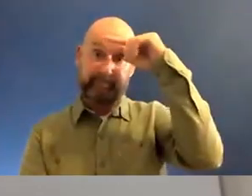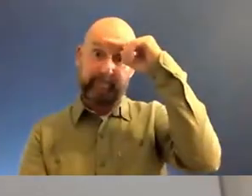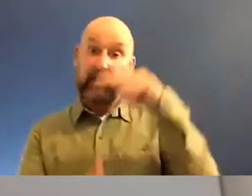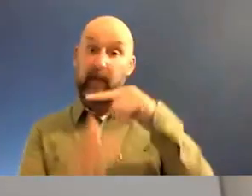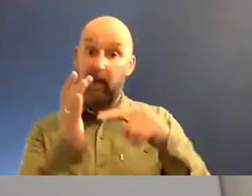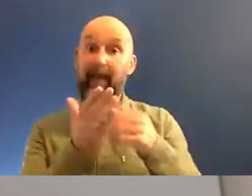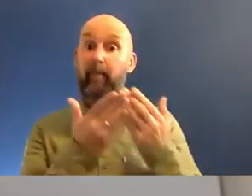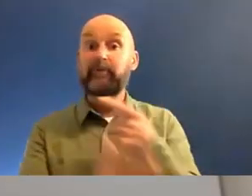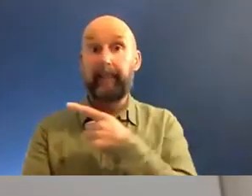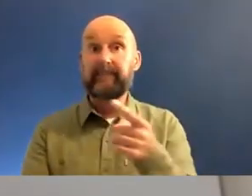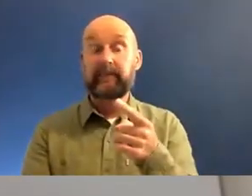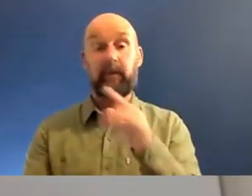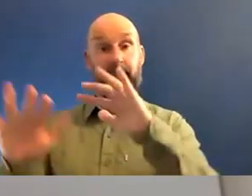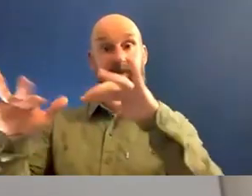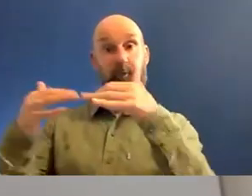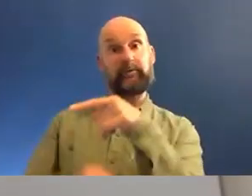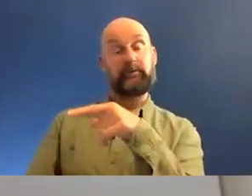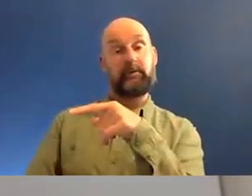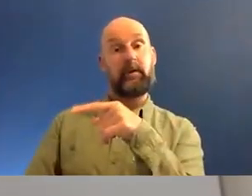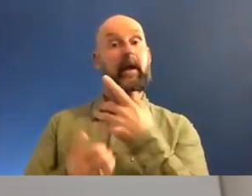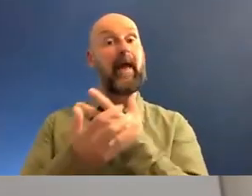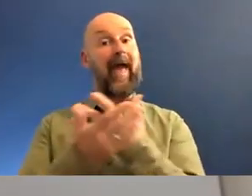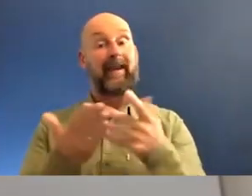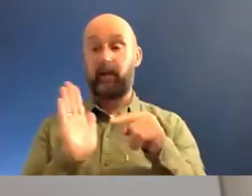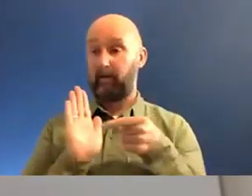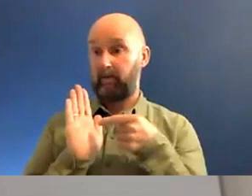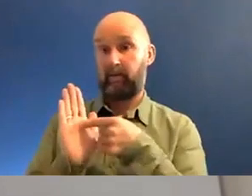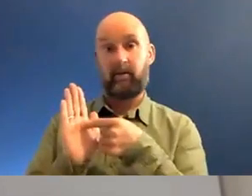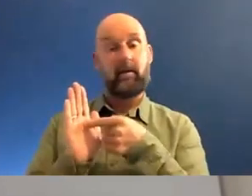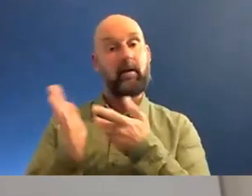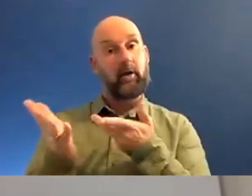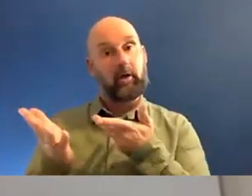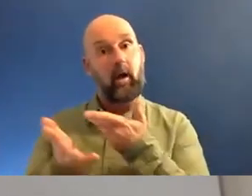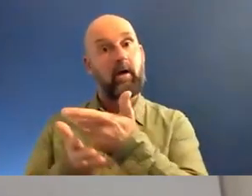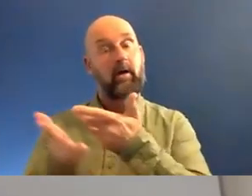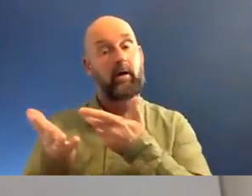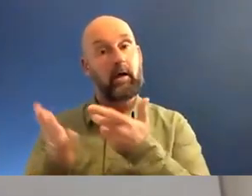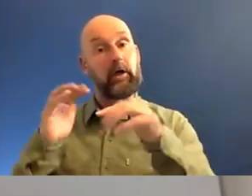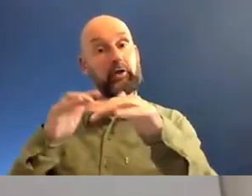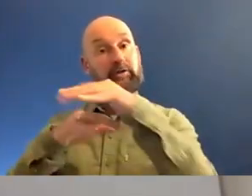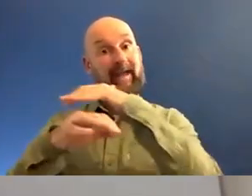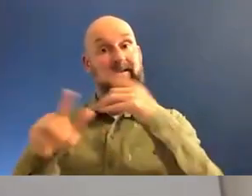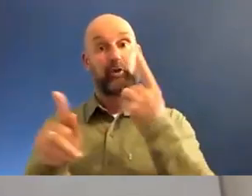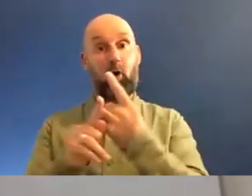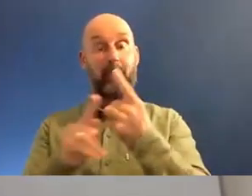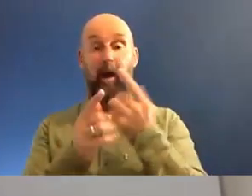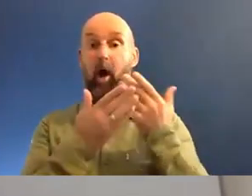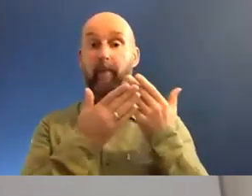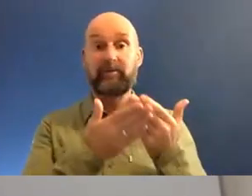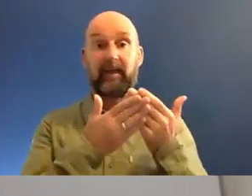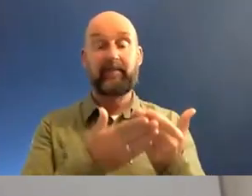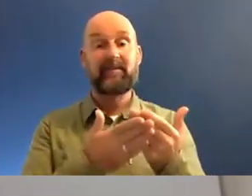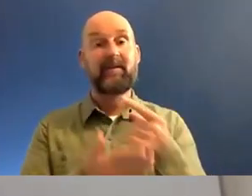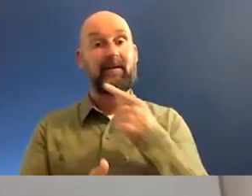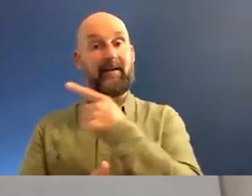Muslims. And any conversation that you wish to engage the wider society in on Muslims will begin at the